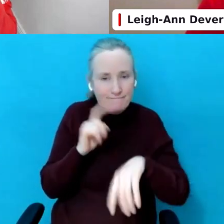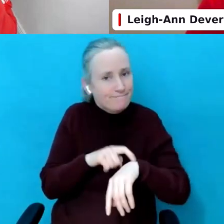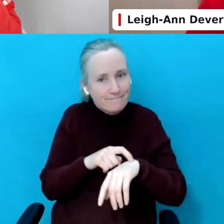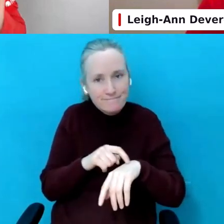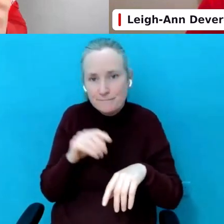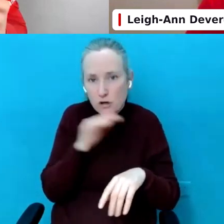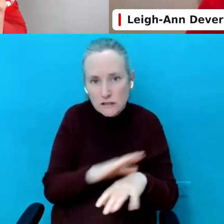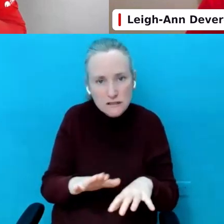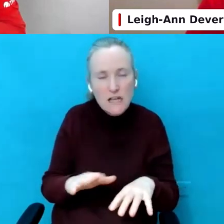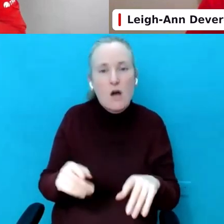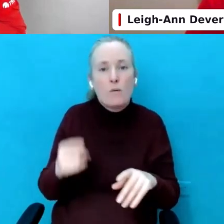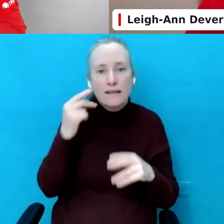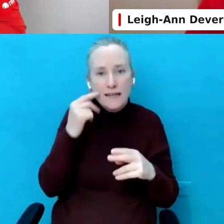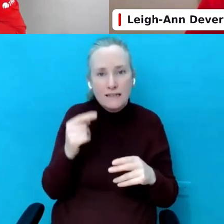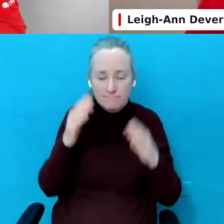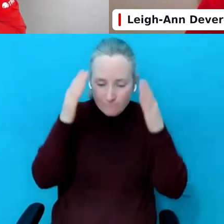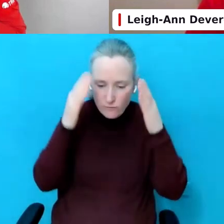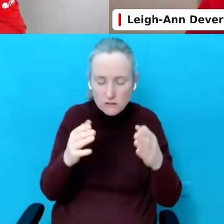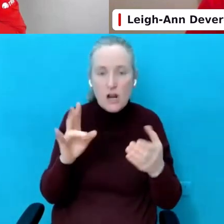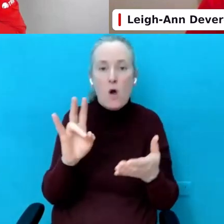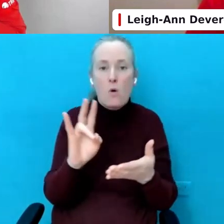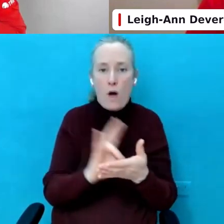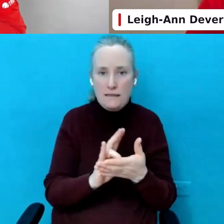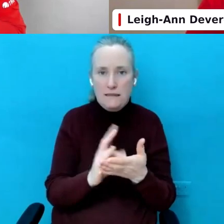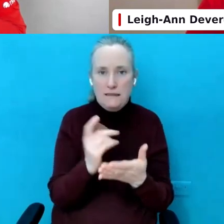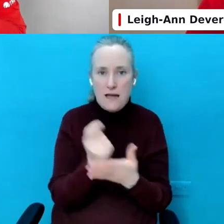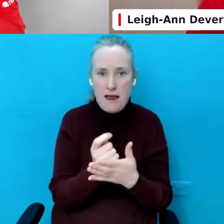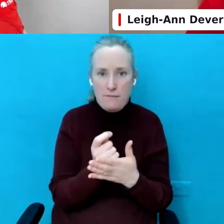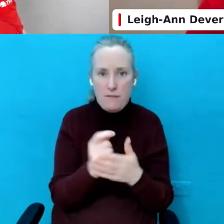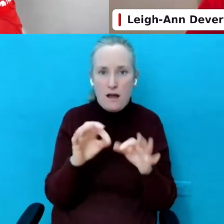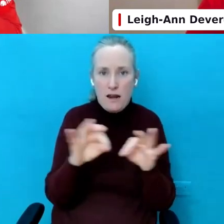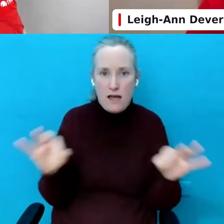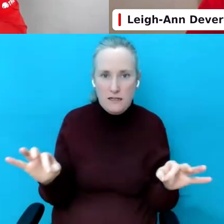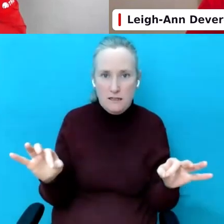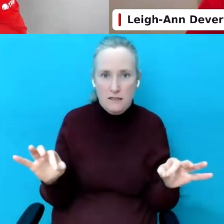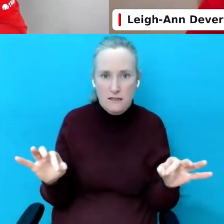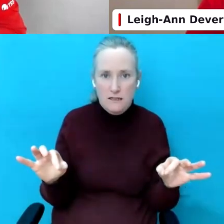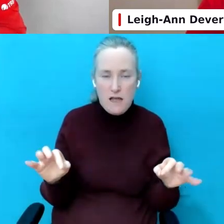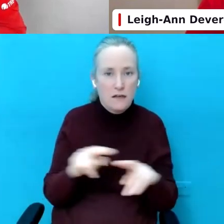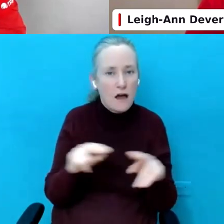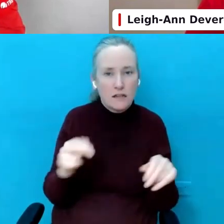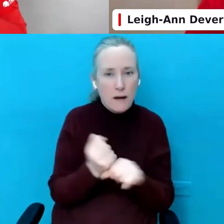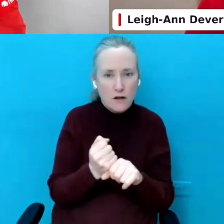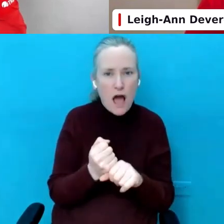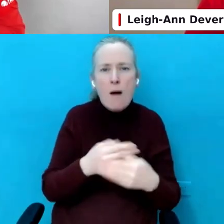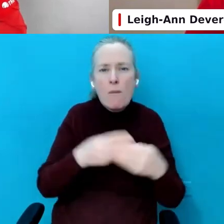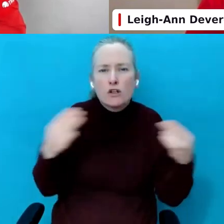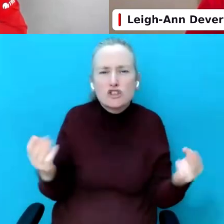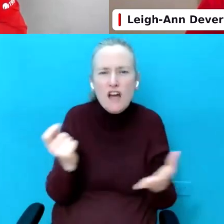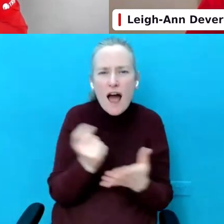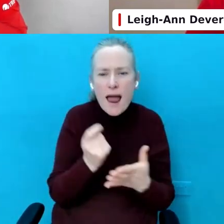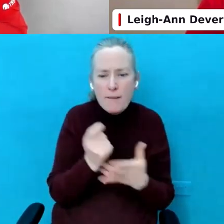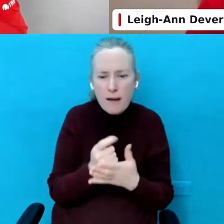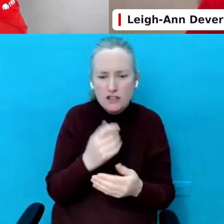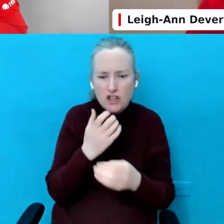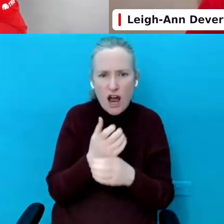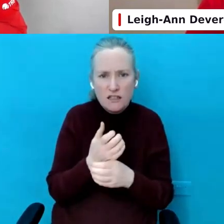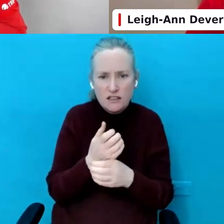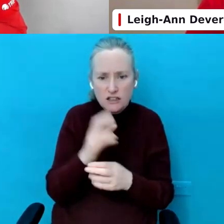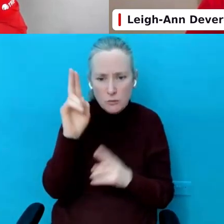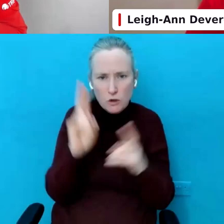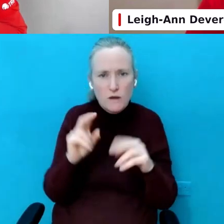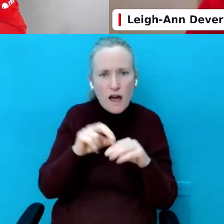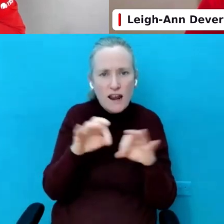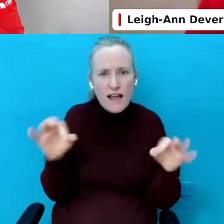on quality time online as opposed to how much time is my child supposed to be online